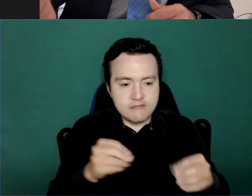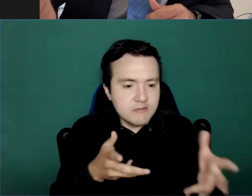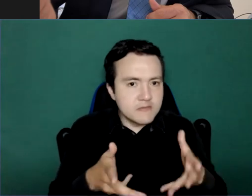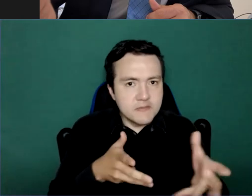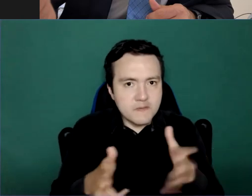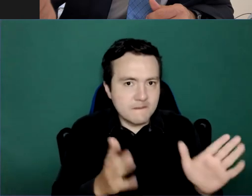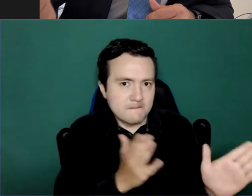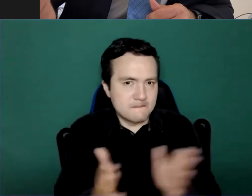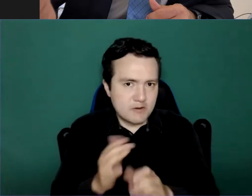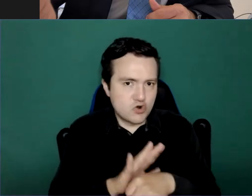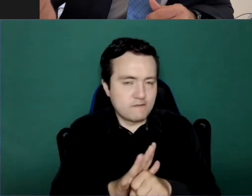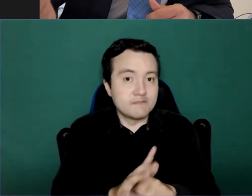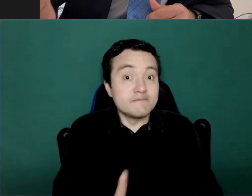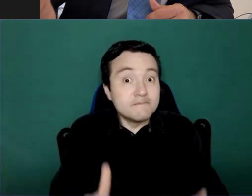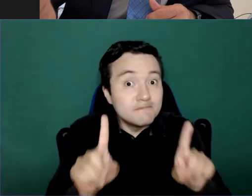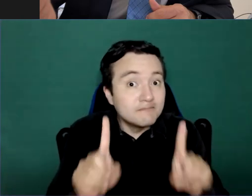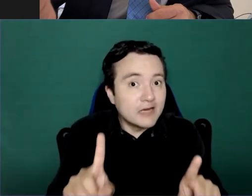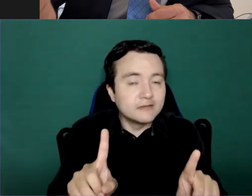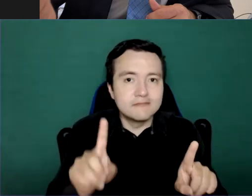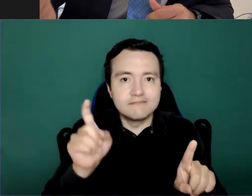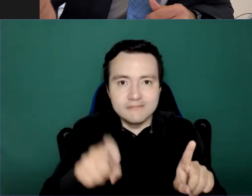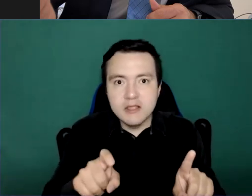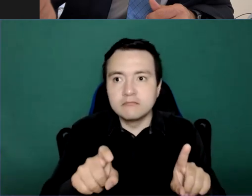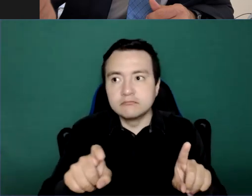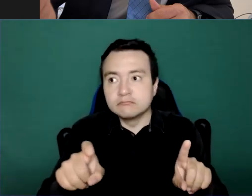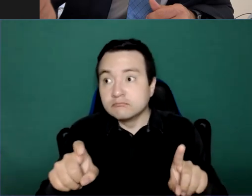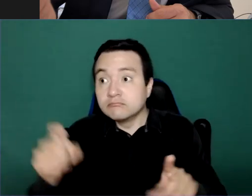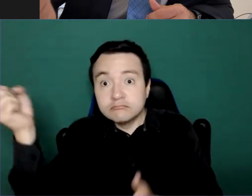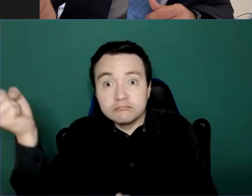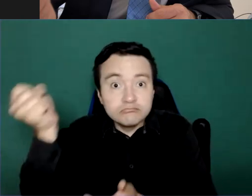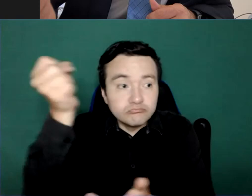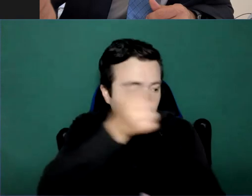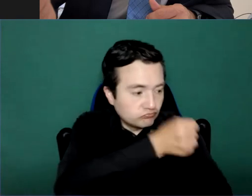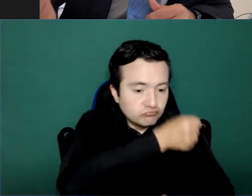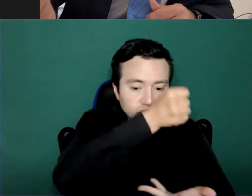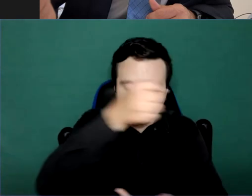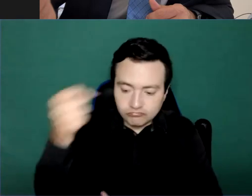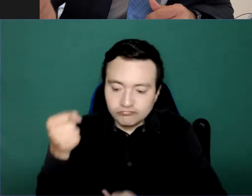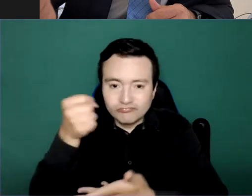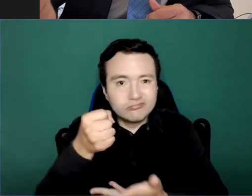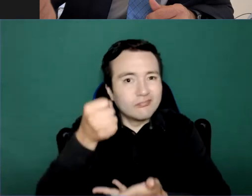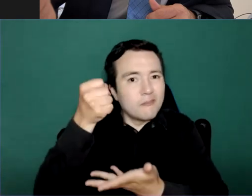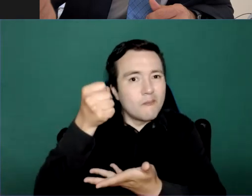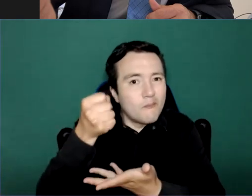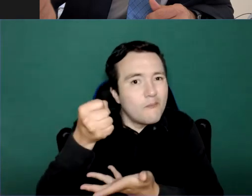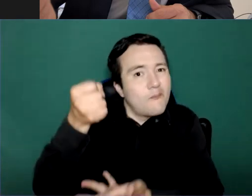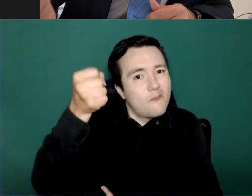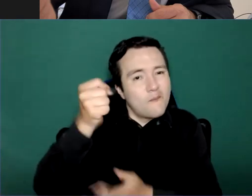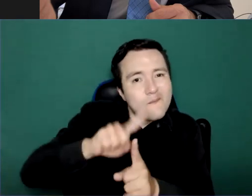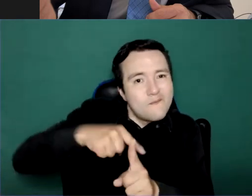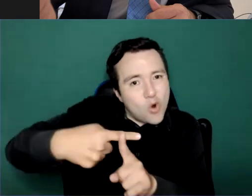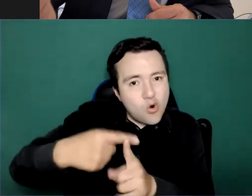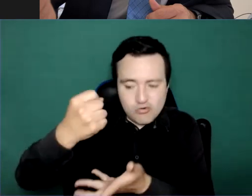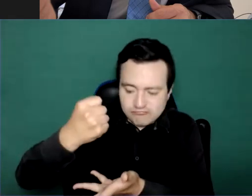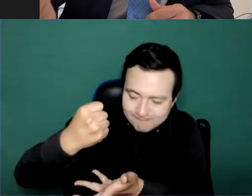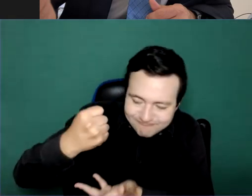sufficient funding for this approach to be appropriately implemented, and even beyond the pandemic, governments need to continue to